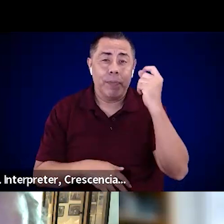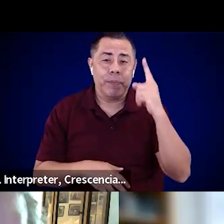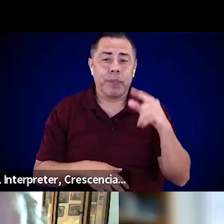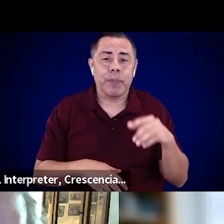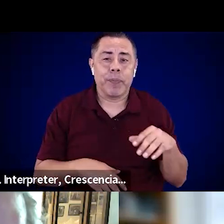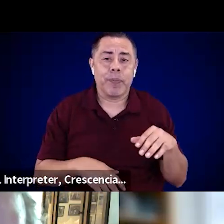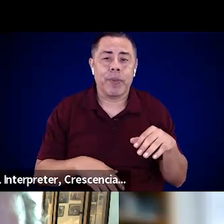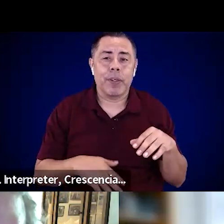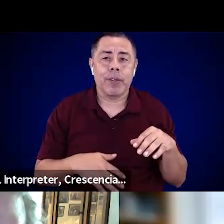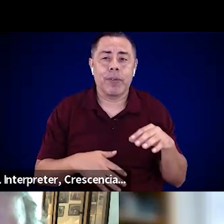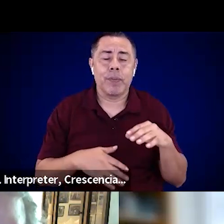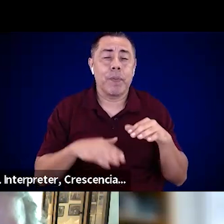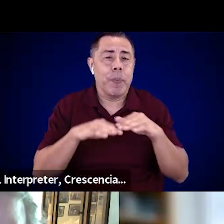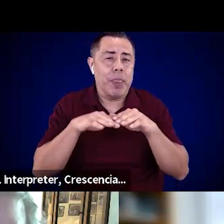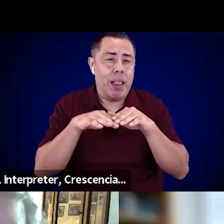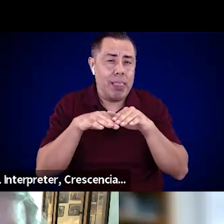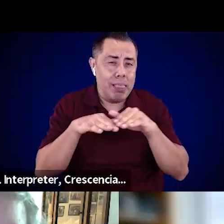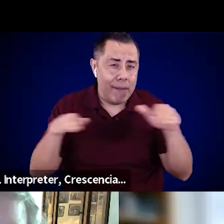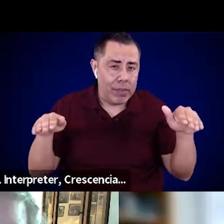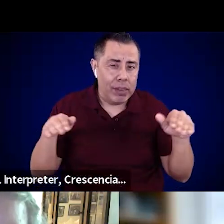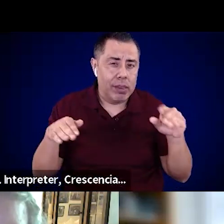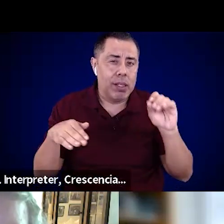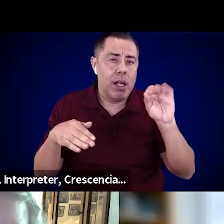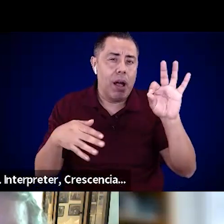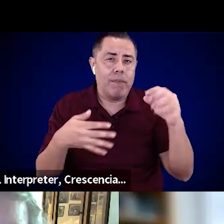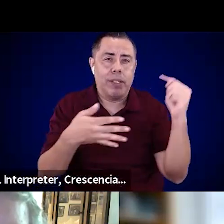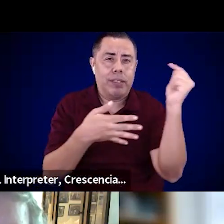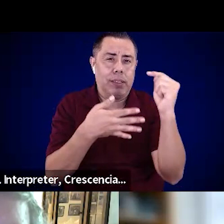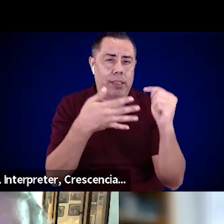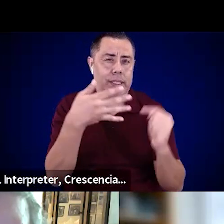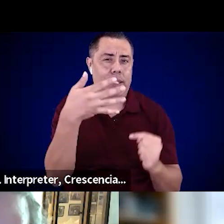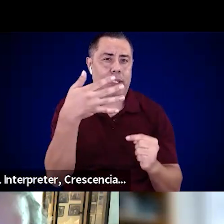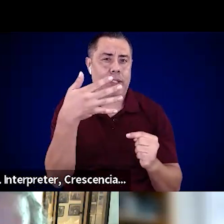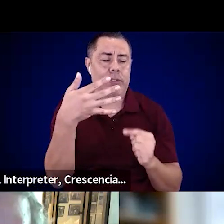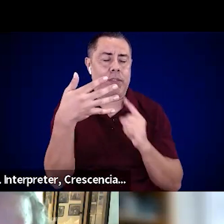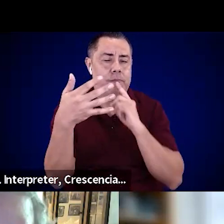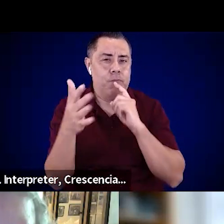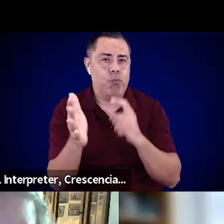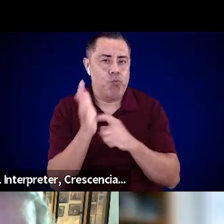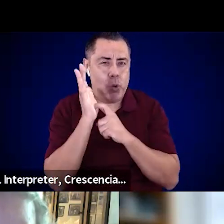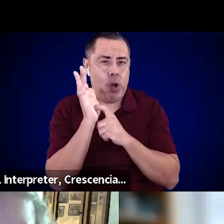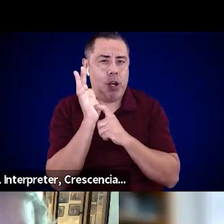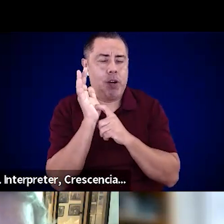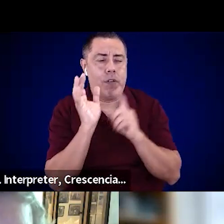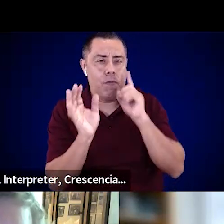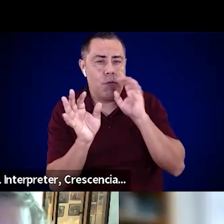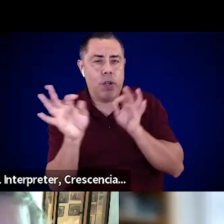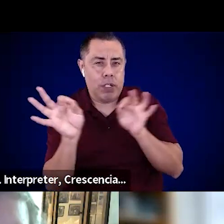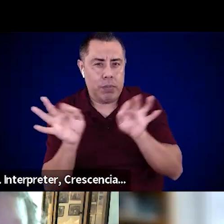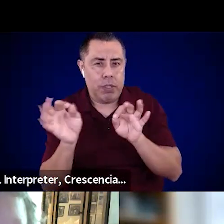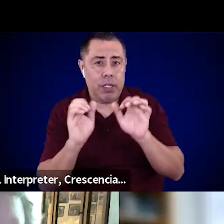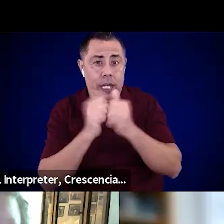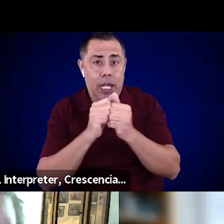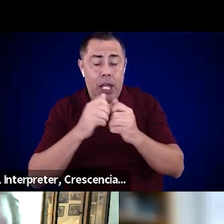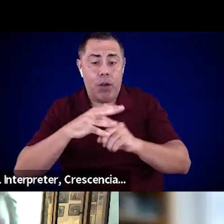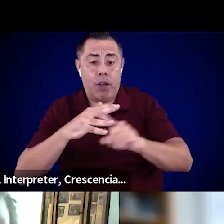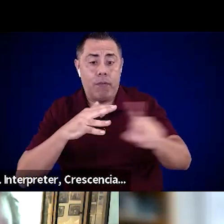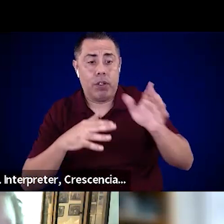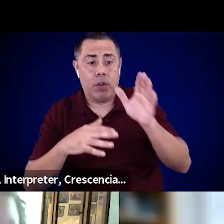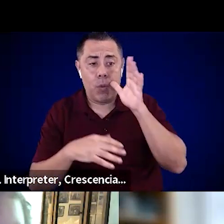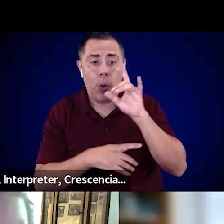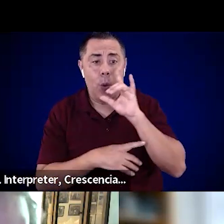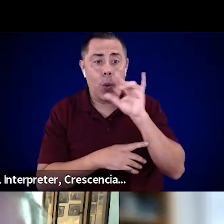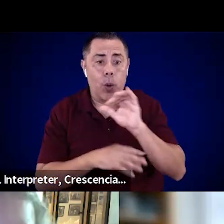how evacuation procedures are going to occur really doesn't exist. LA